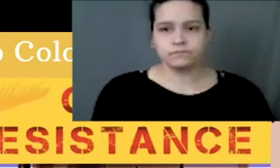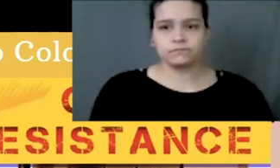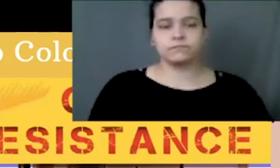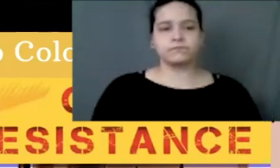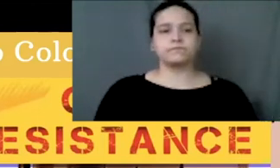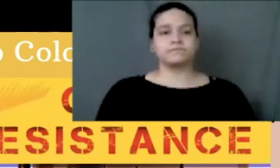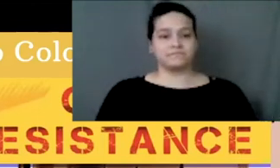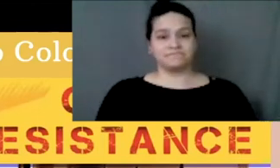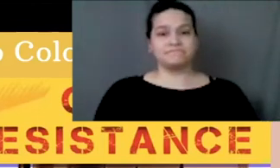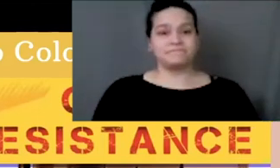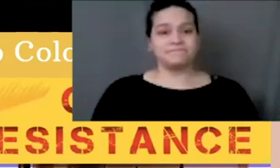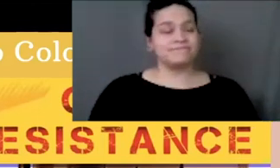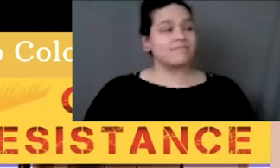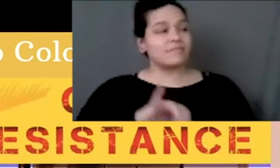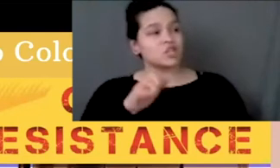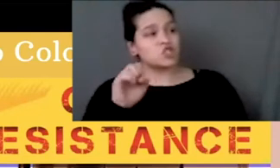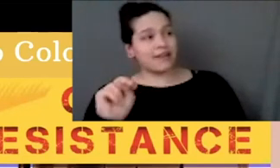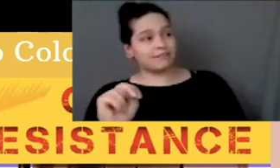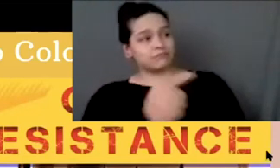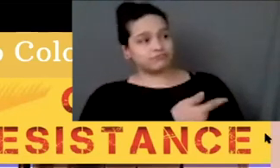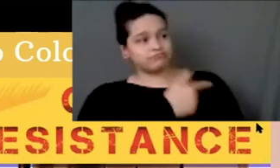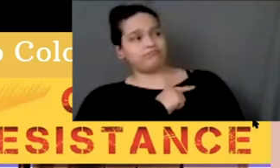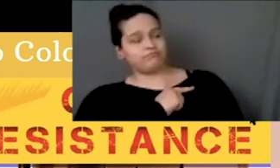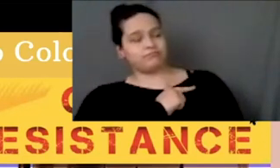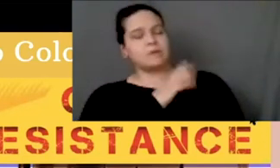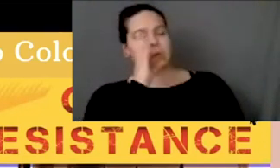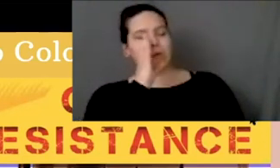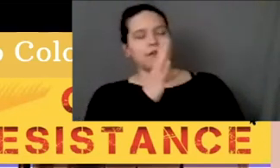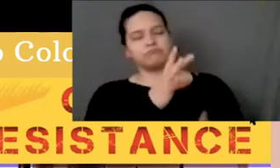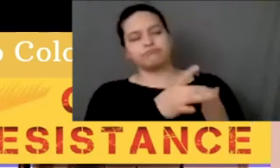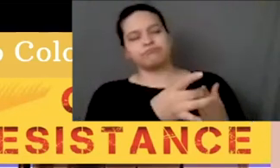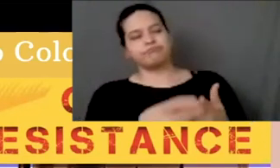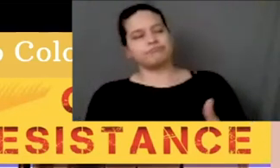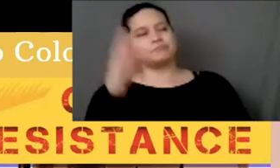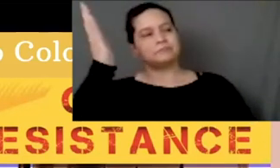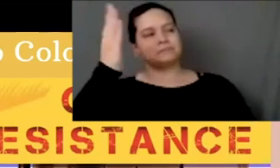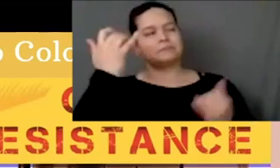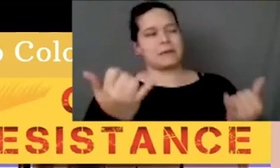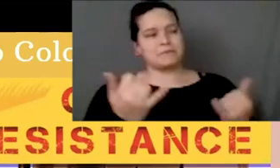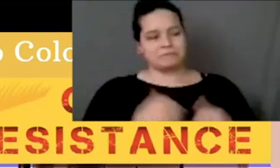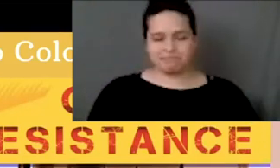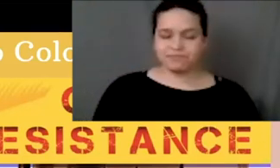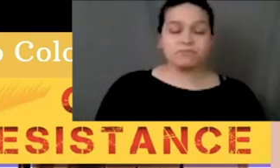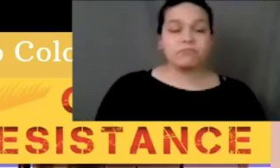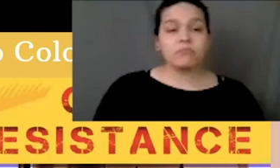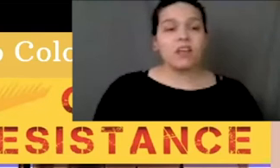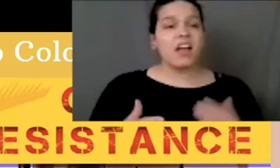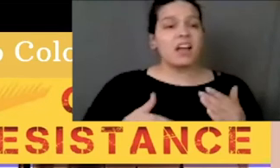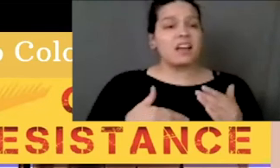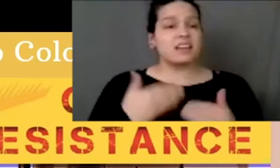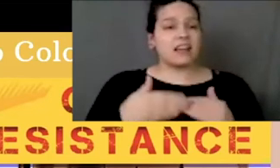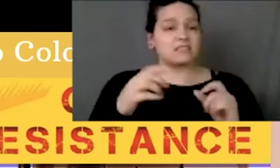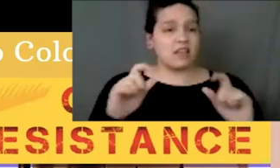All right, this is Jen, I'm going to take it from here. So our next slide here